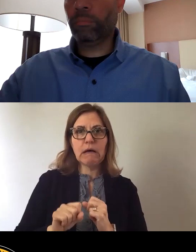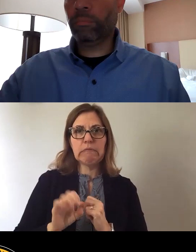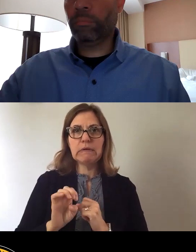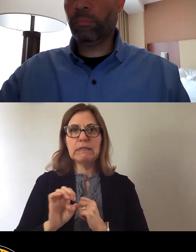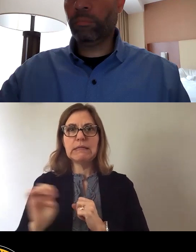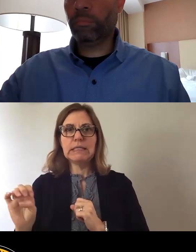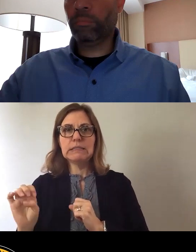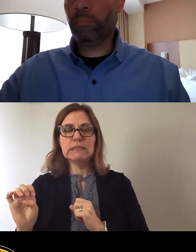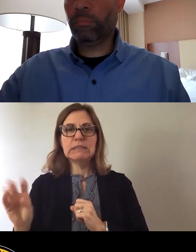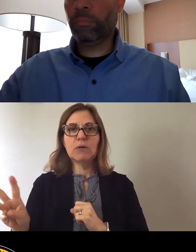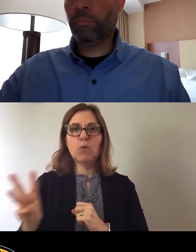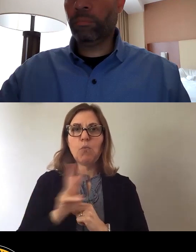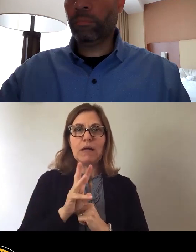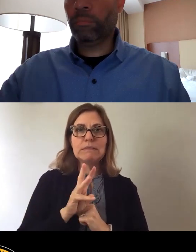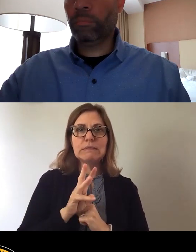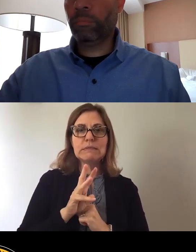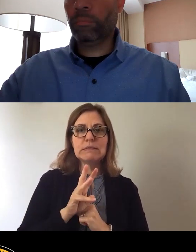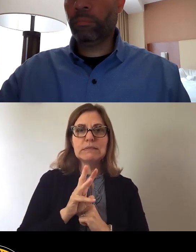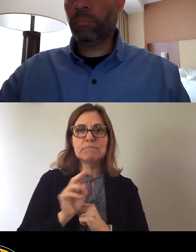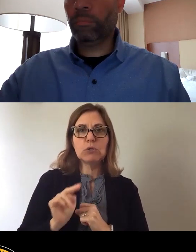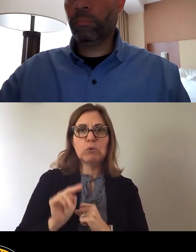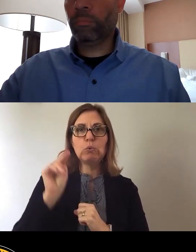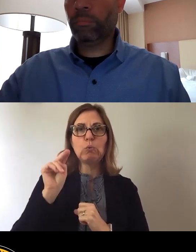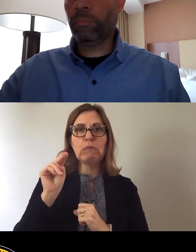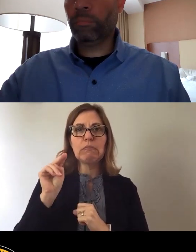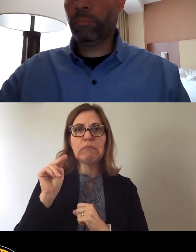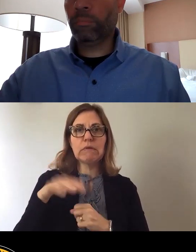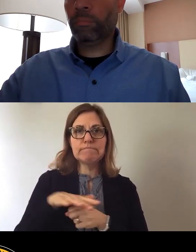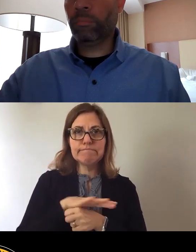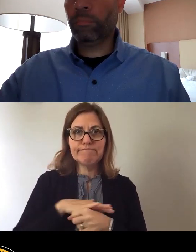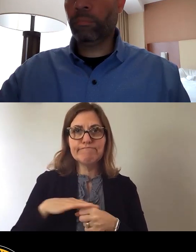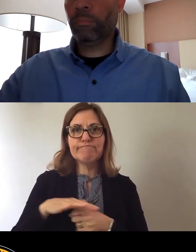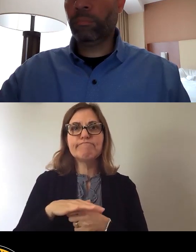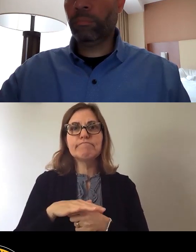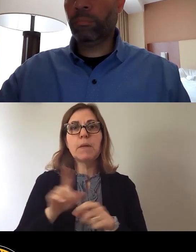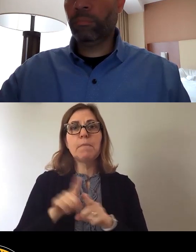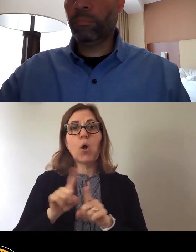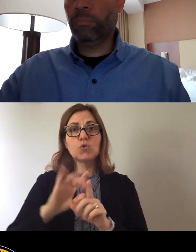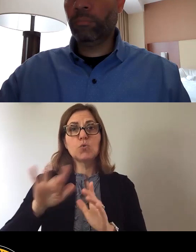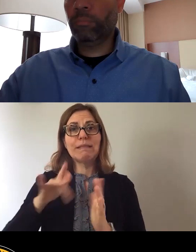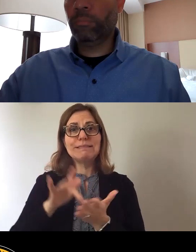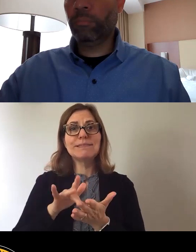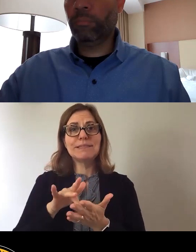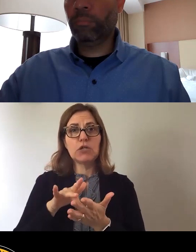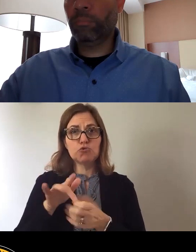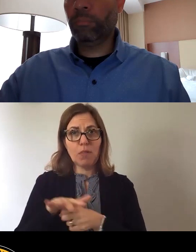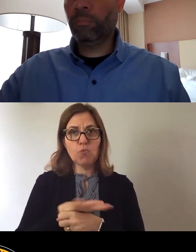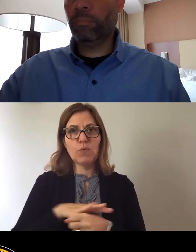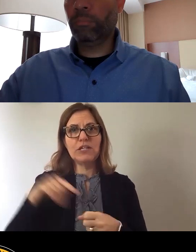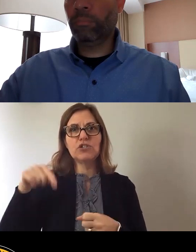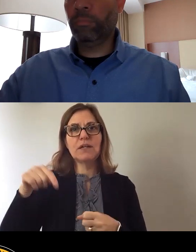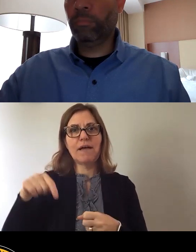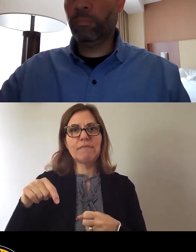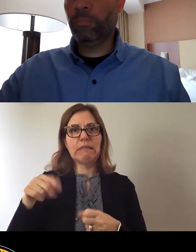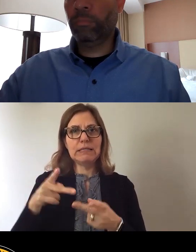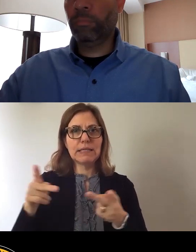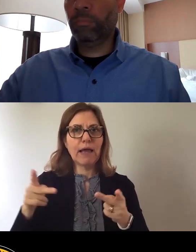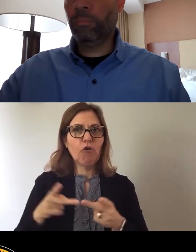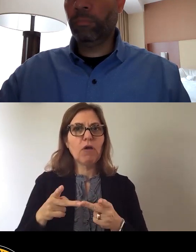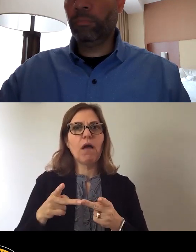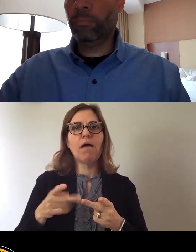western region, in the northern region, in the central region of this area of Pittsburgh